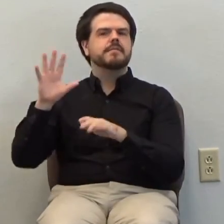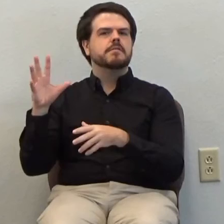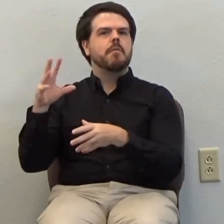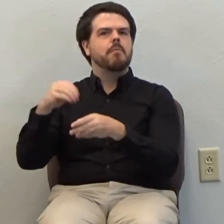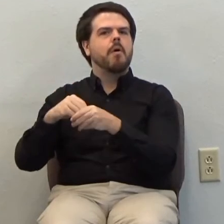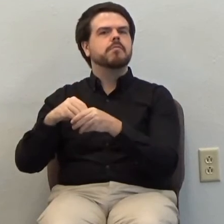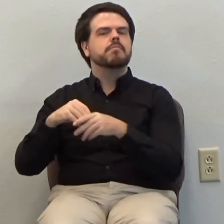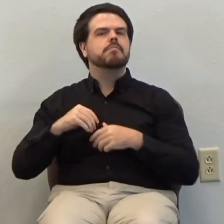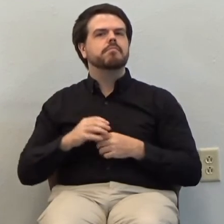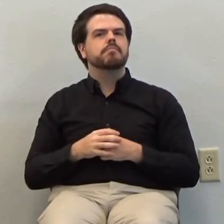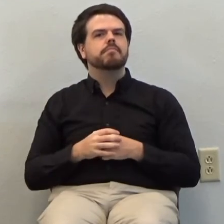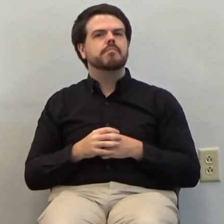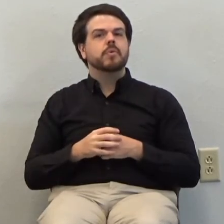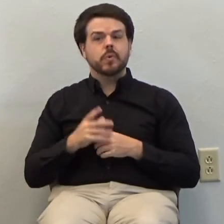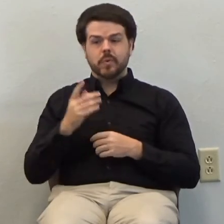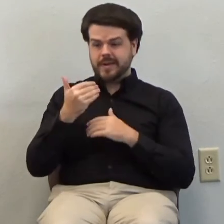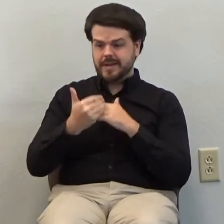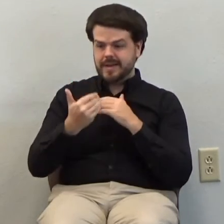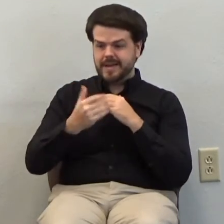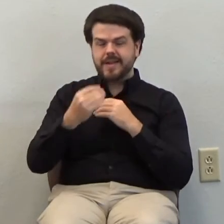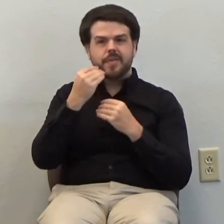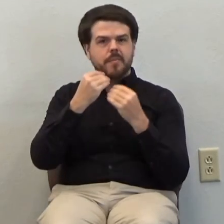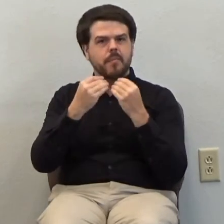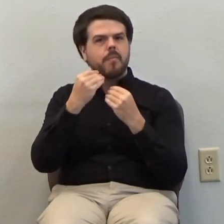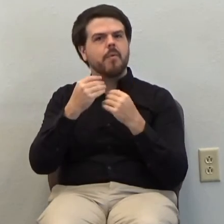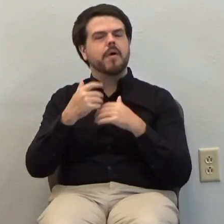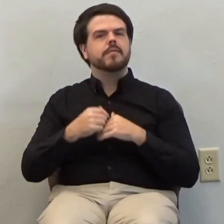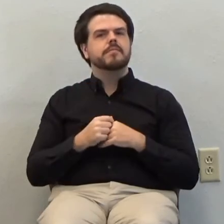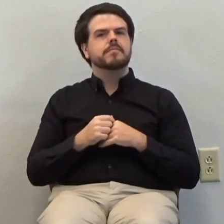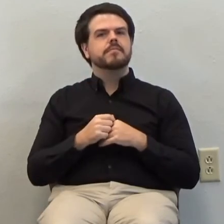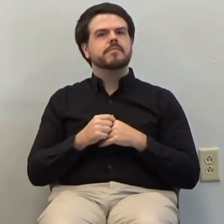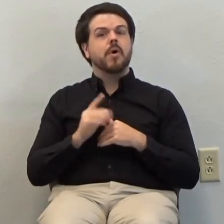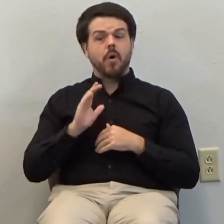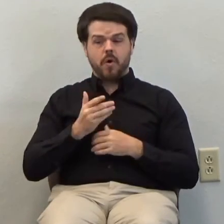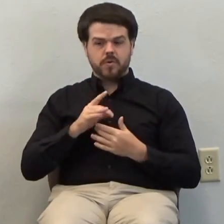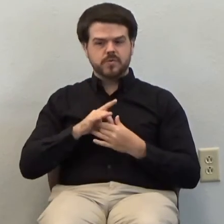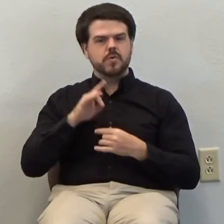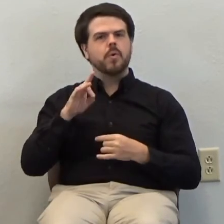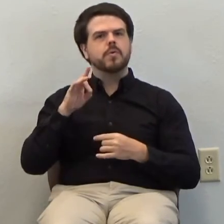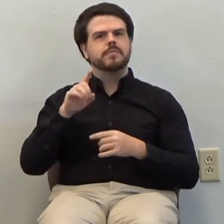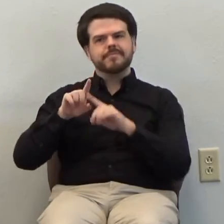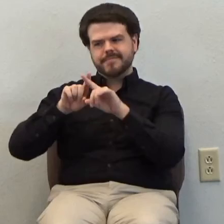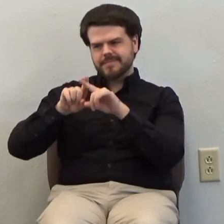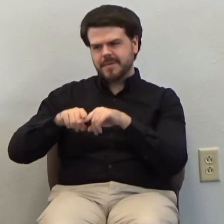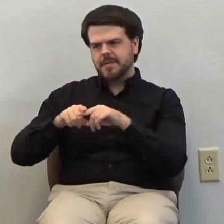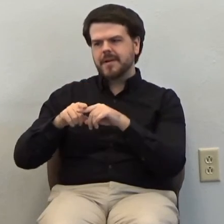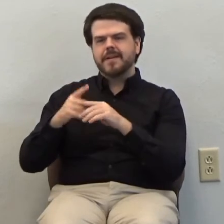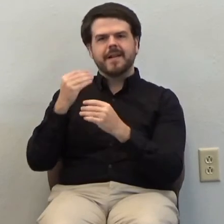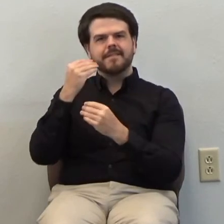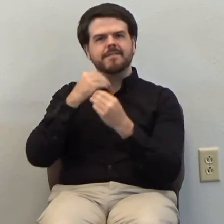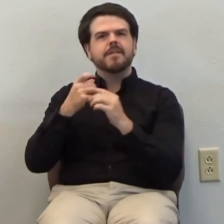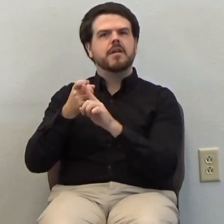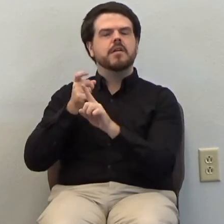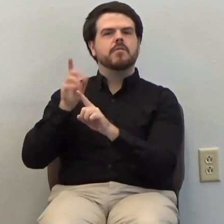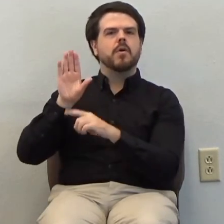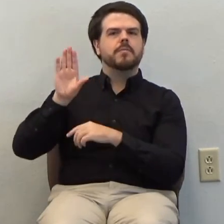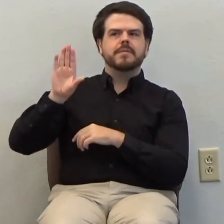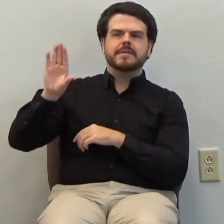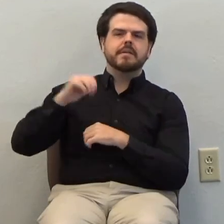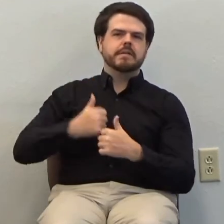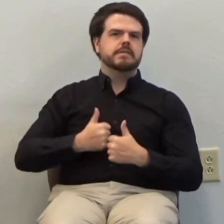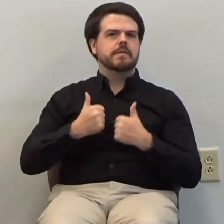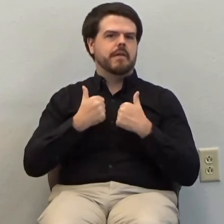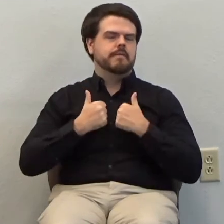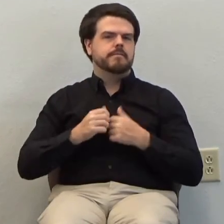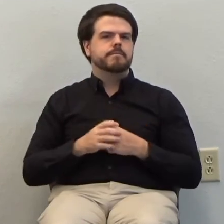looking to Christ our souls feed on Christ and receive the bread of life Jesus